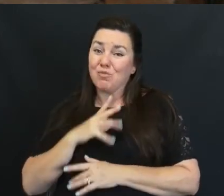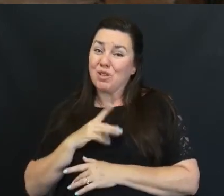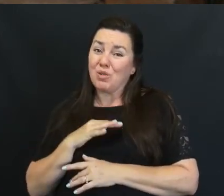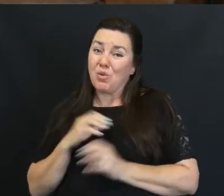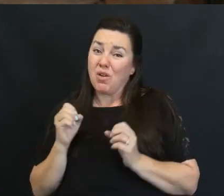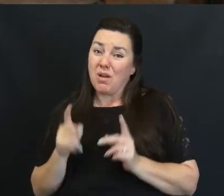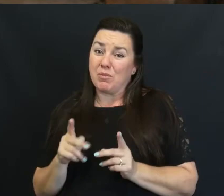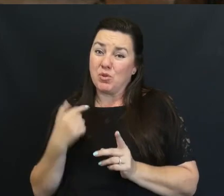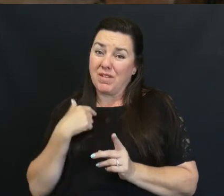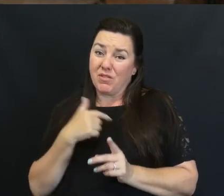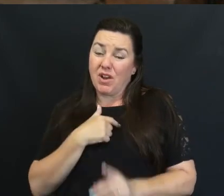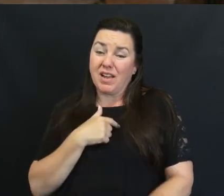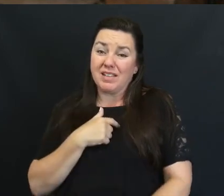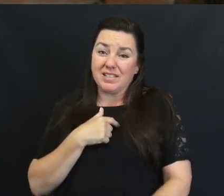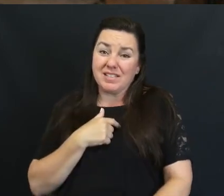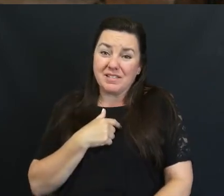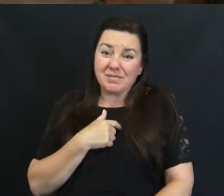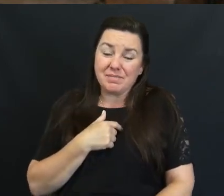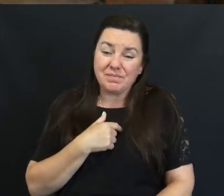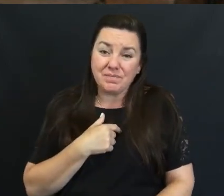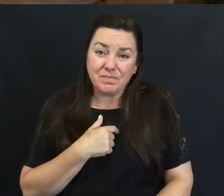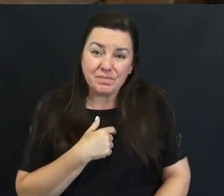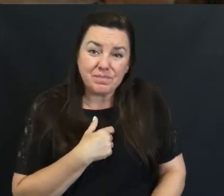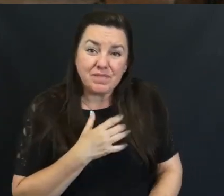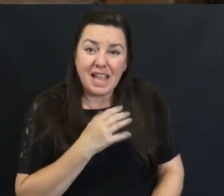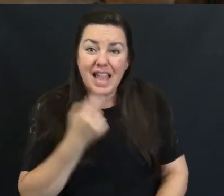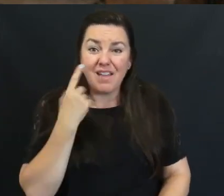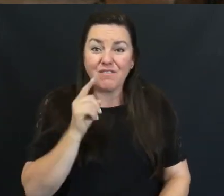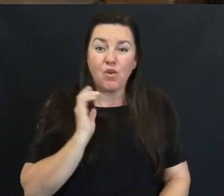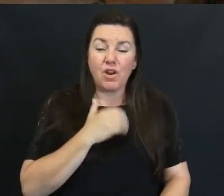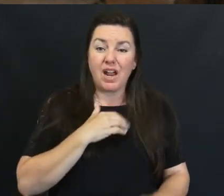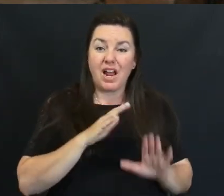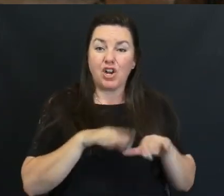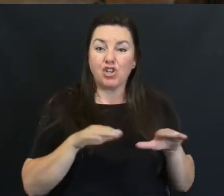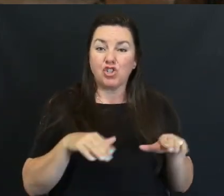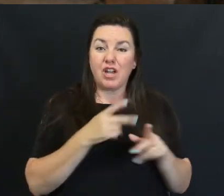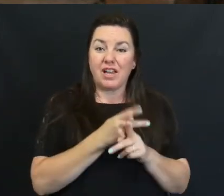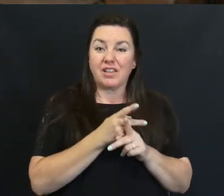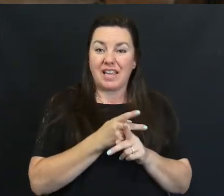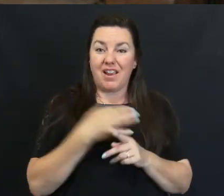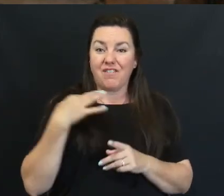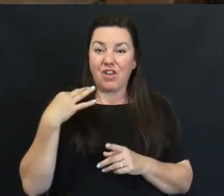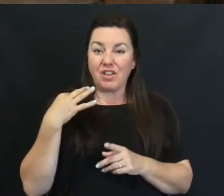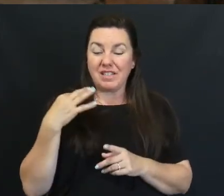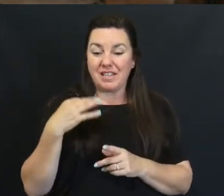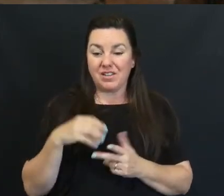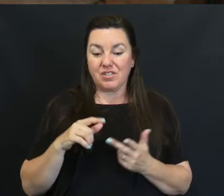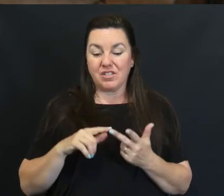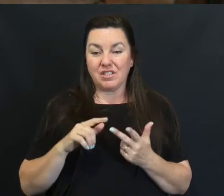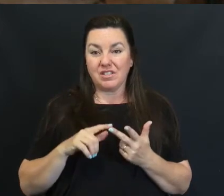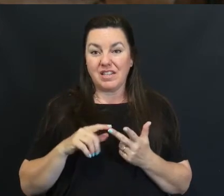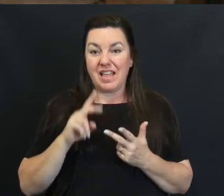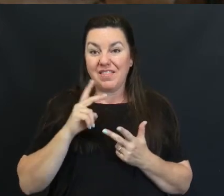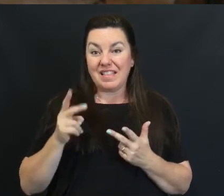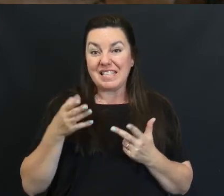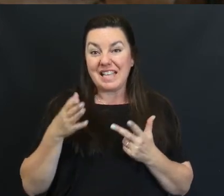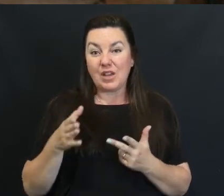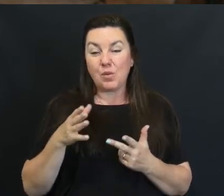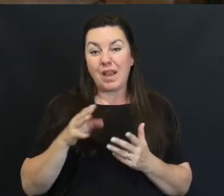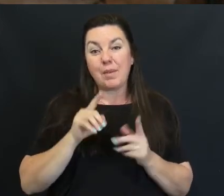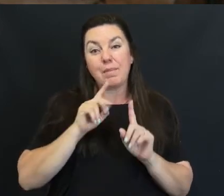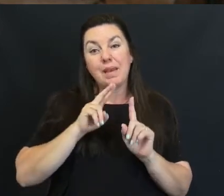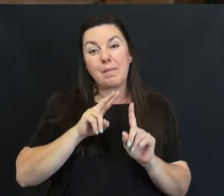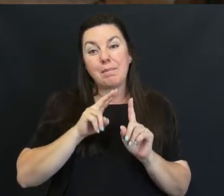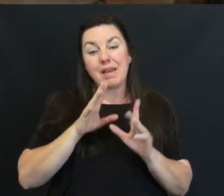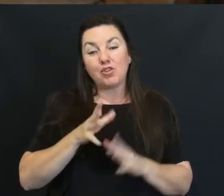Opportunity For Us And For Our Child Care Volunteers The Second Way Is You Could Become A Mentor Mom If